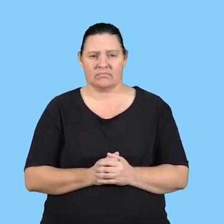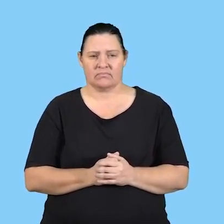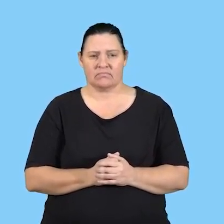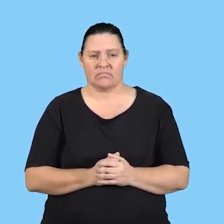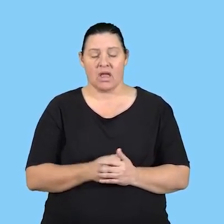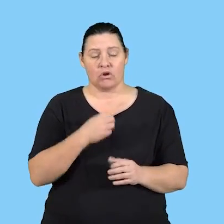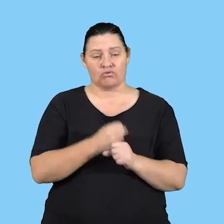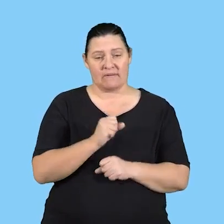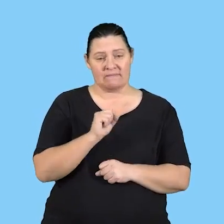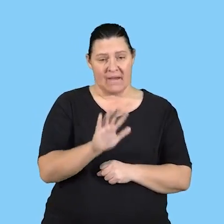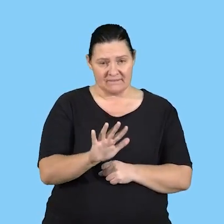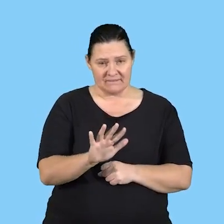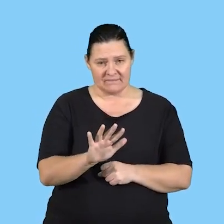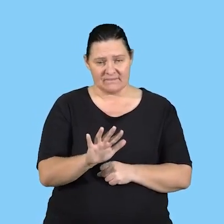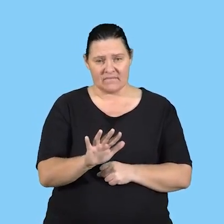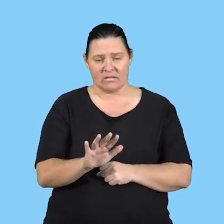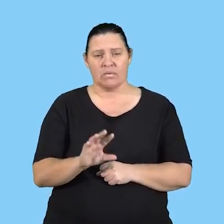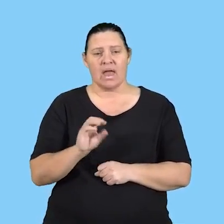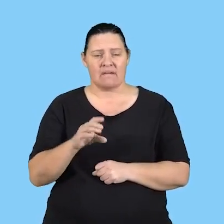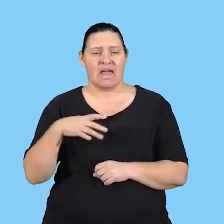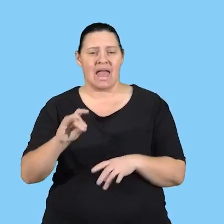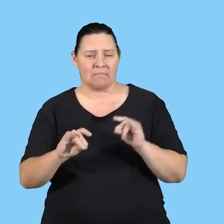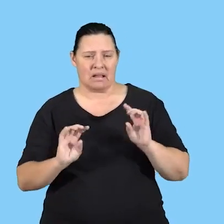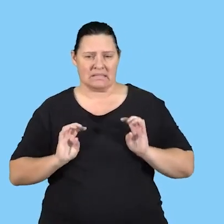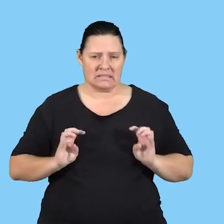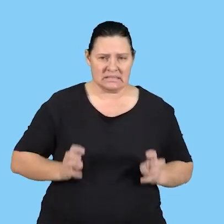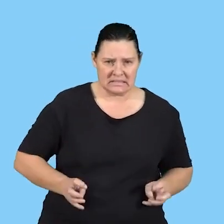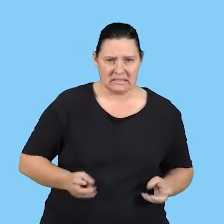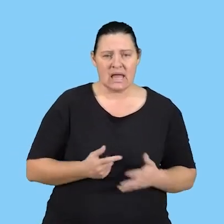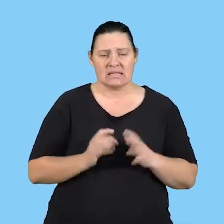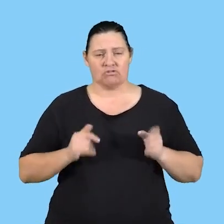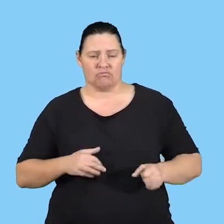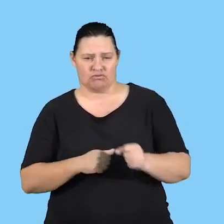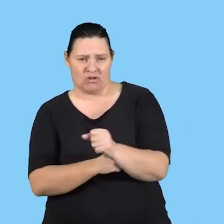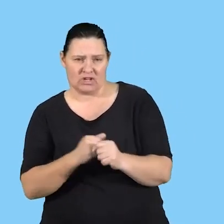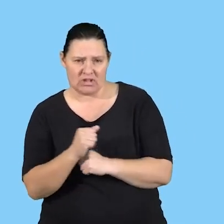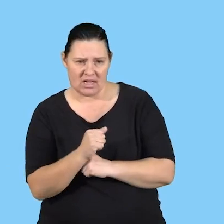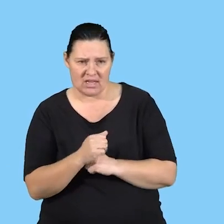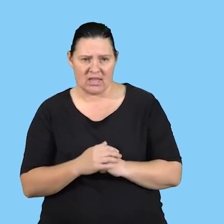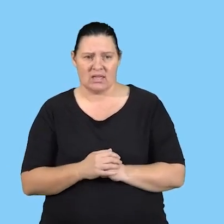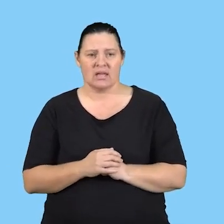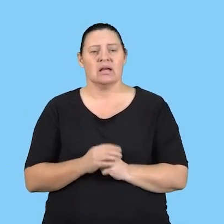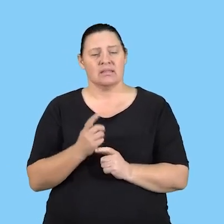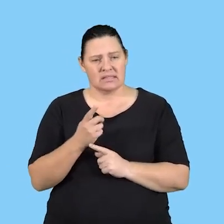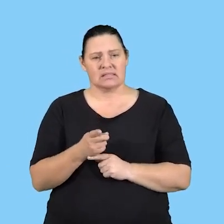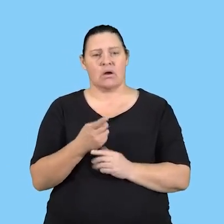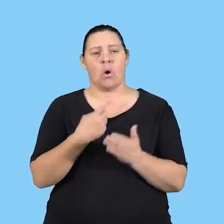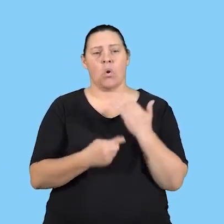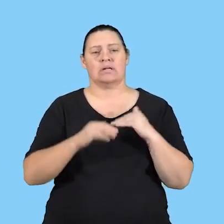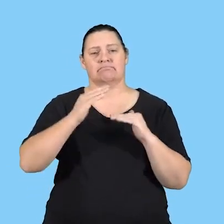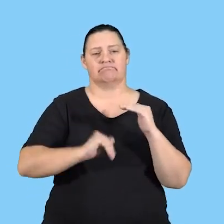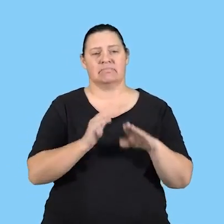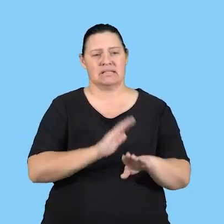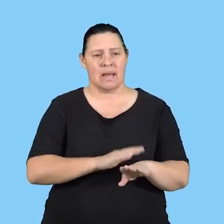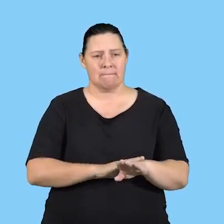In grade five we also have animal skeletons and skeletons and structures as the only topics with reduced